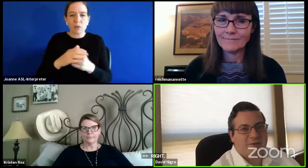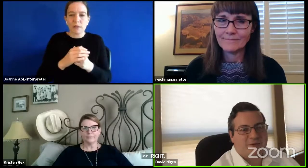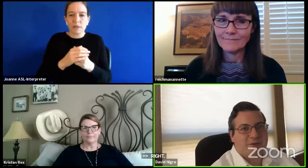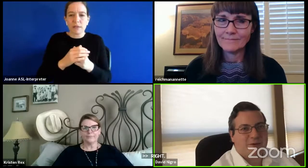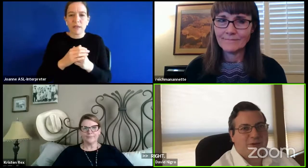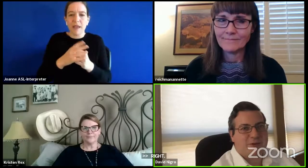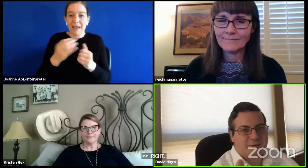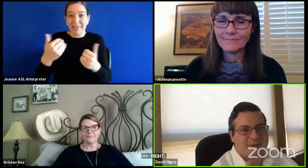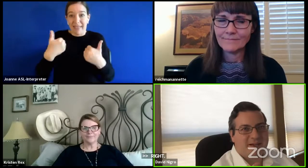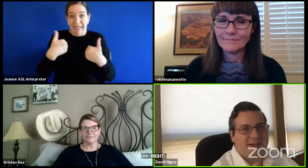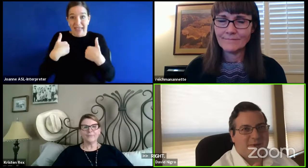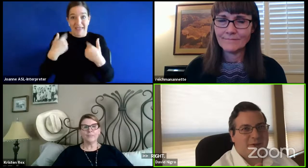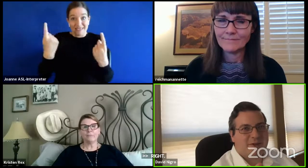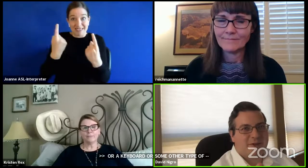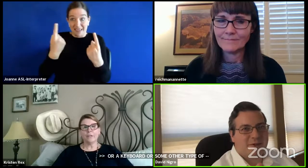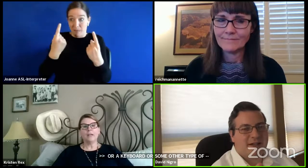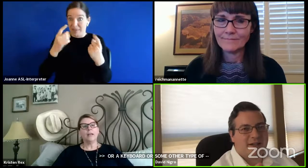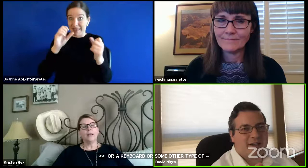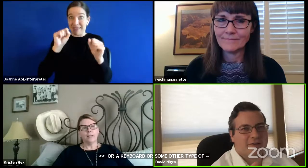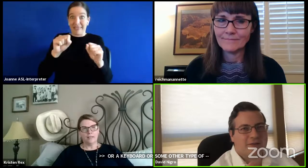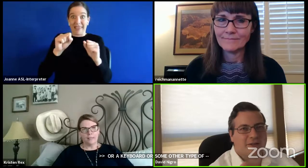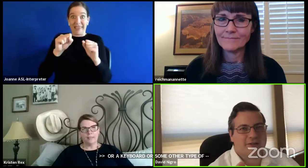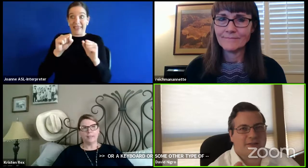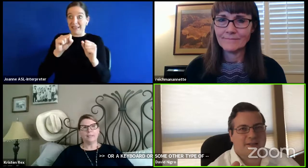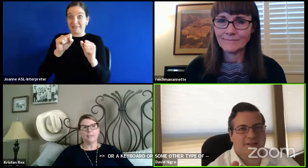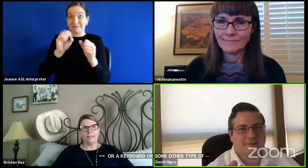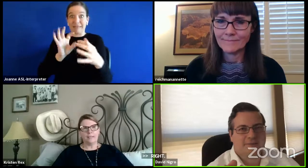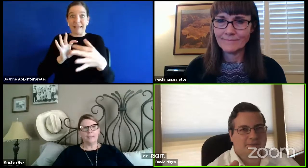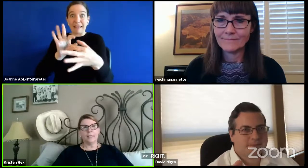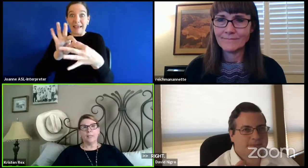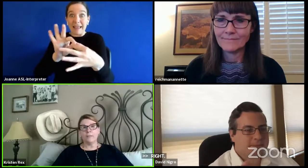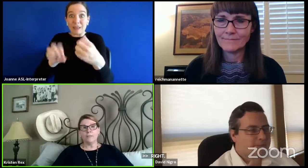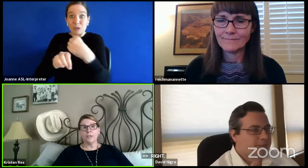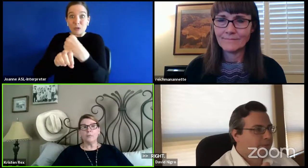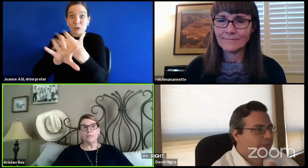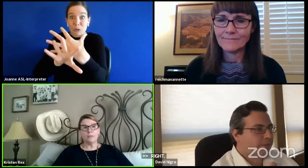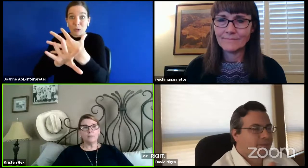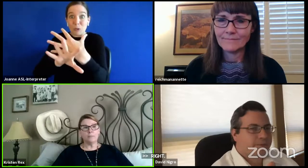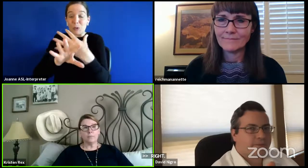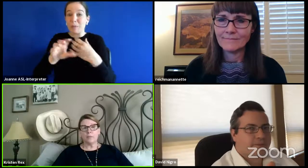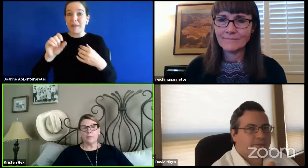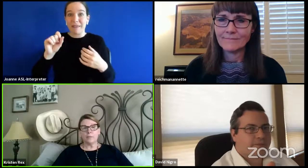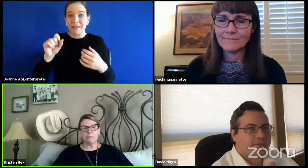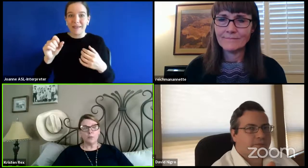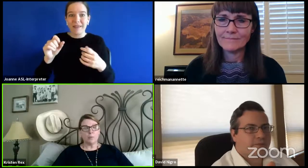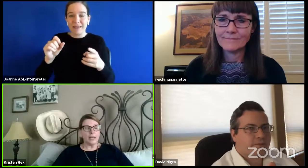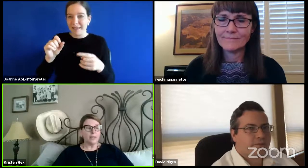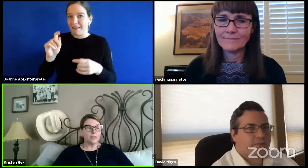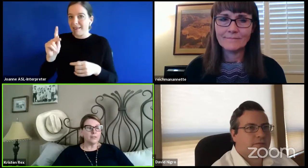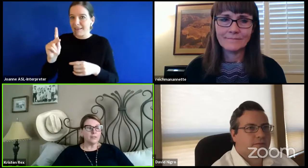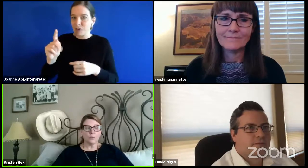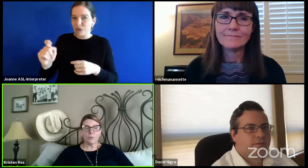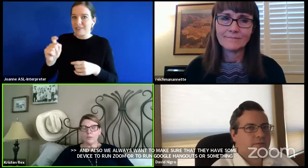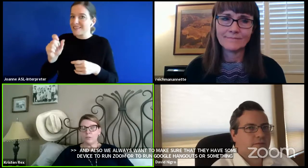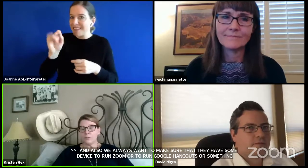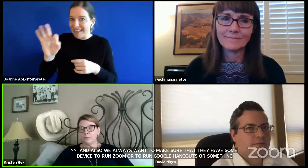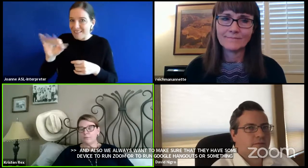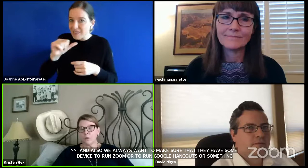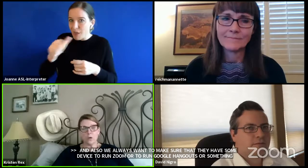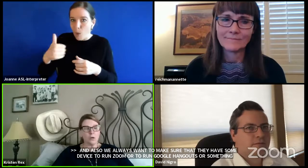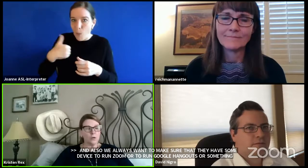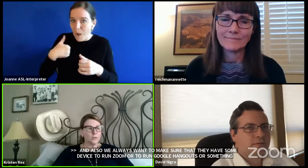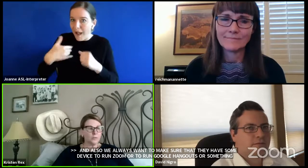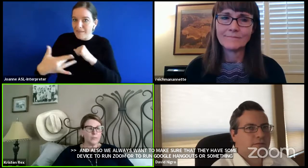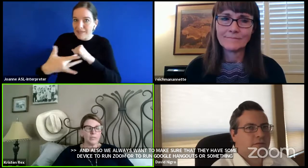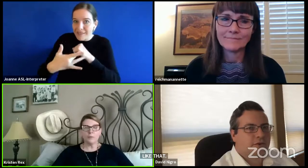they have some device to run zoom, uh, or to run Google Hangouts or something else like that. And if they don't, then we'll, we do packets or we do